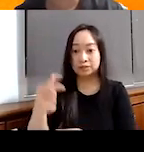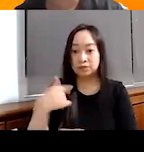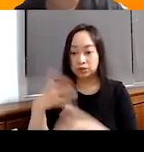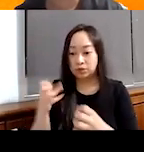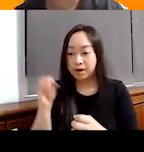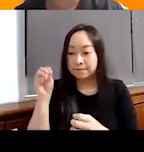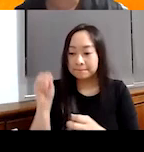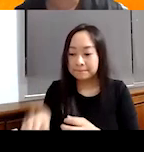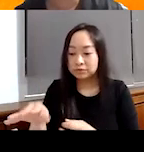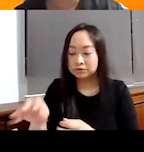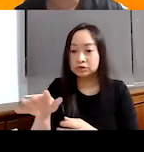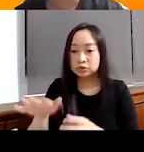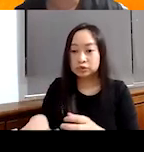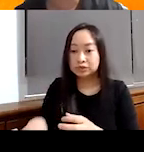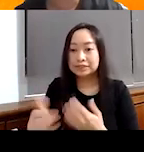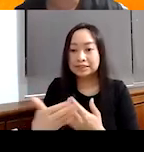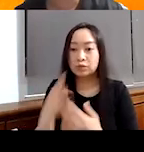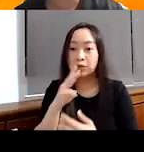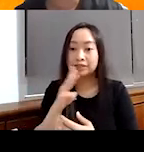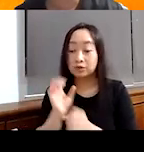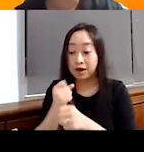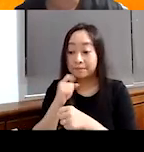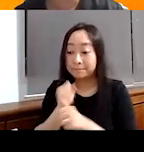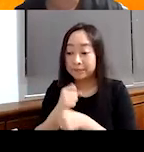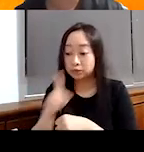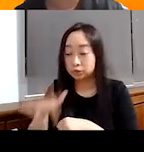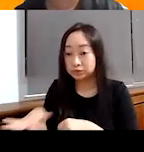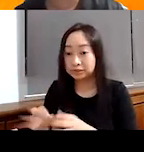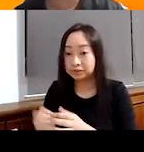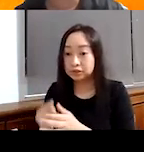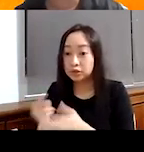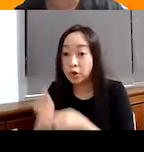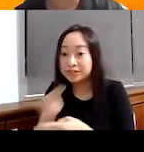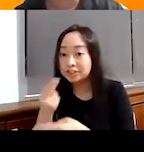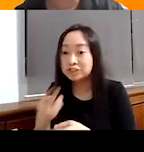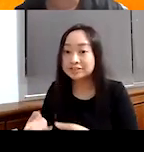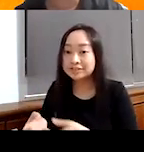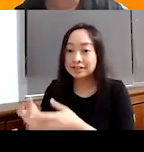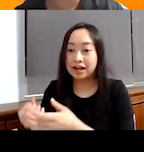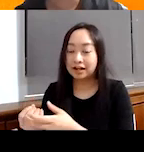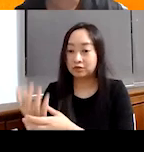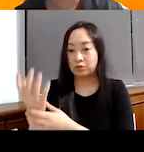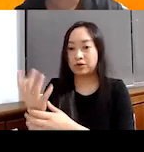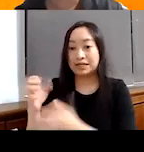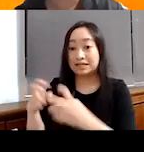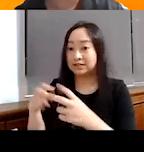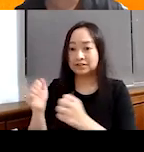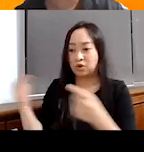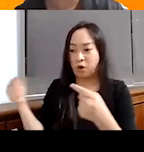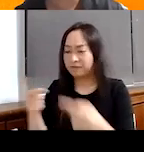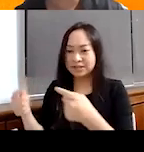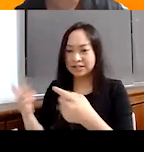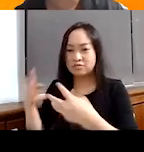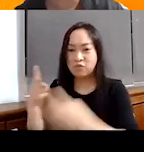by water. You know, we want to make sure that they are nourished and they grow. So even in times of drought, even in the conflict, even in the